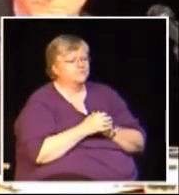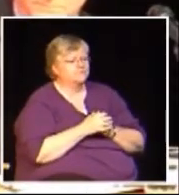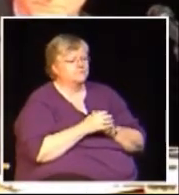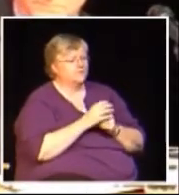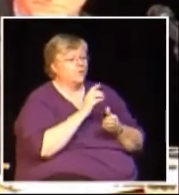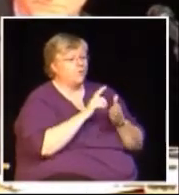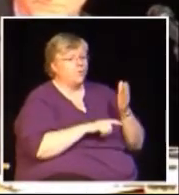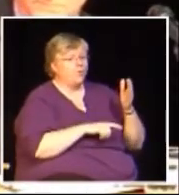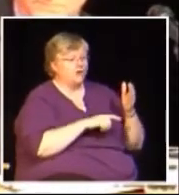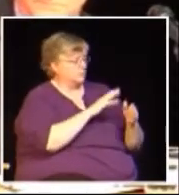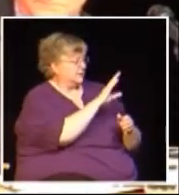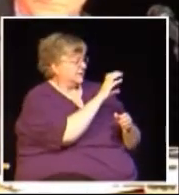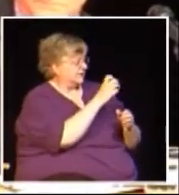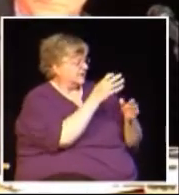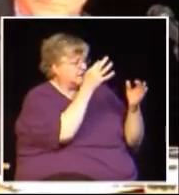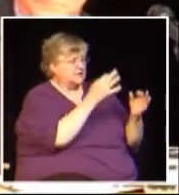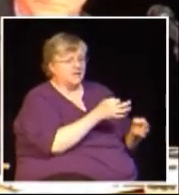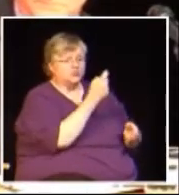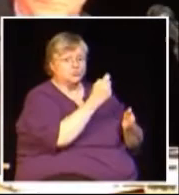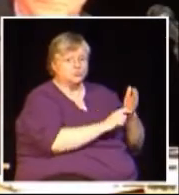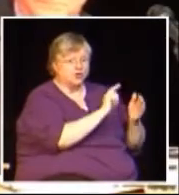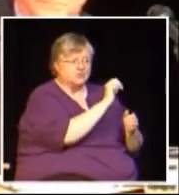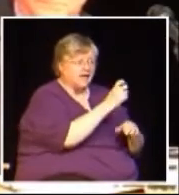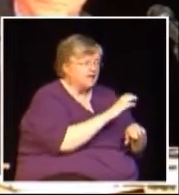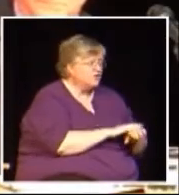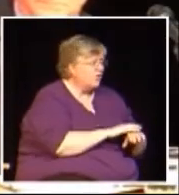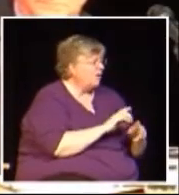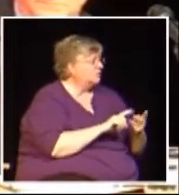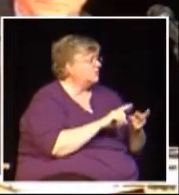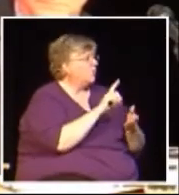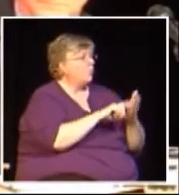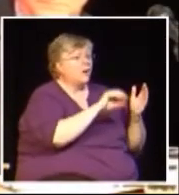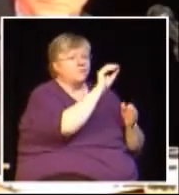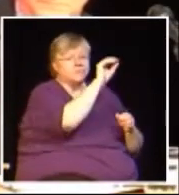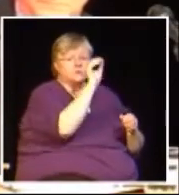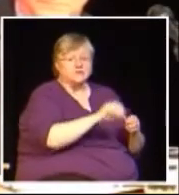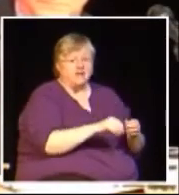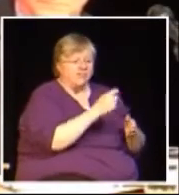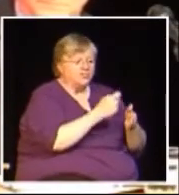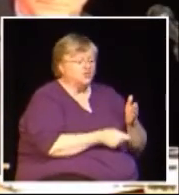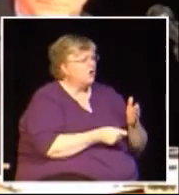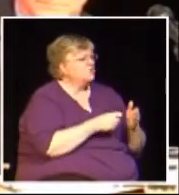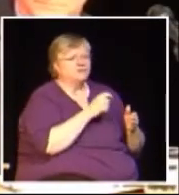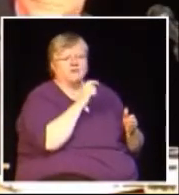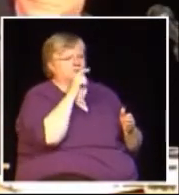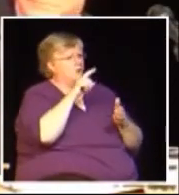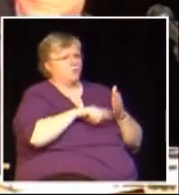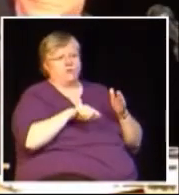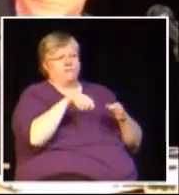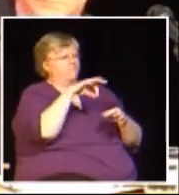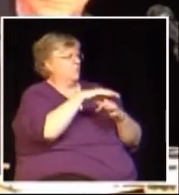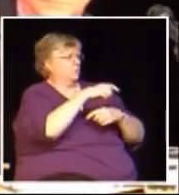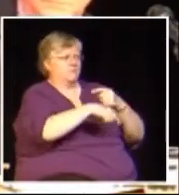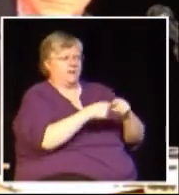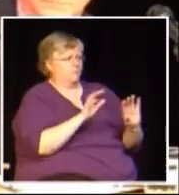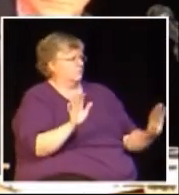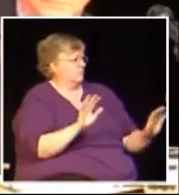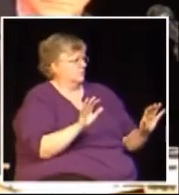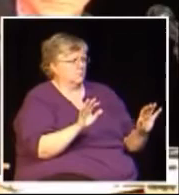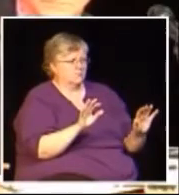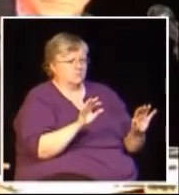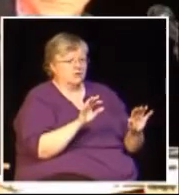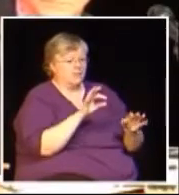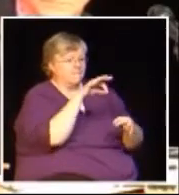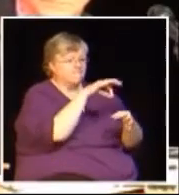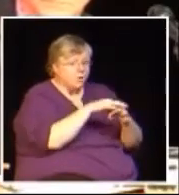What the province decides to charge tax on or the rate that it should charge is not what this referendum coming up and